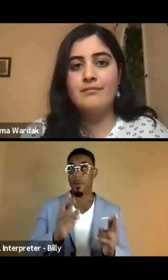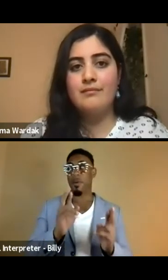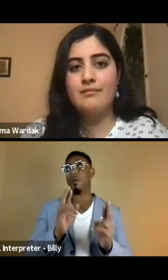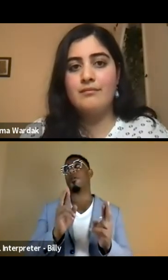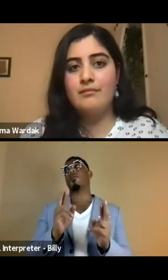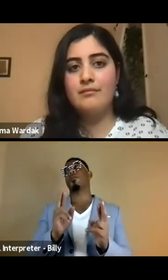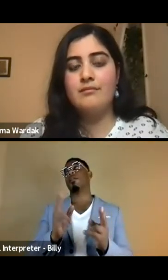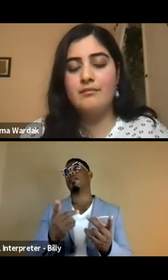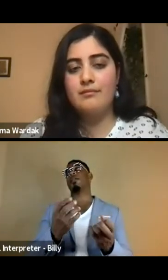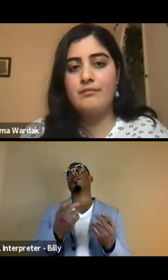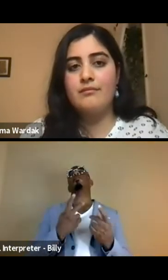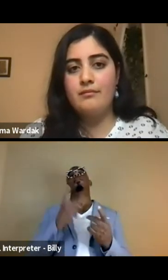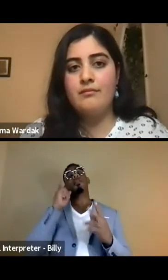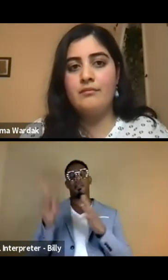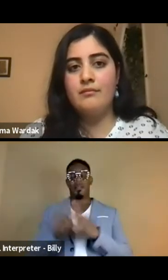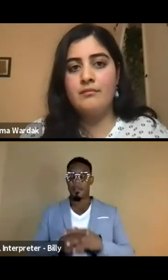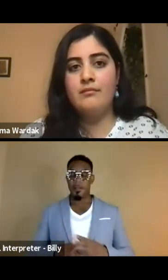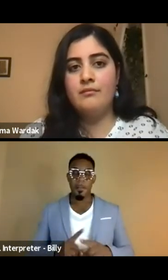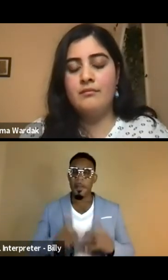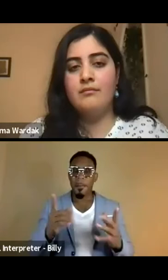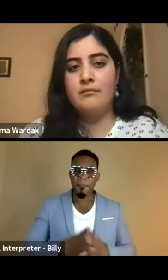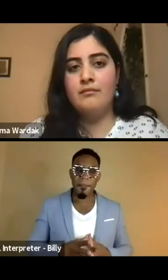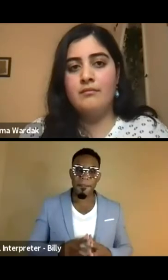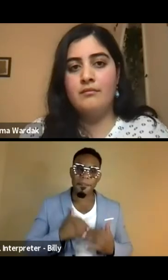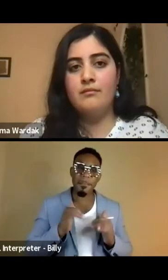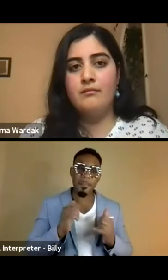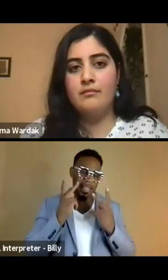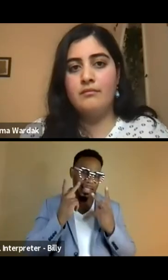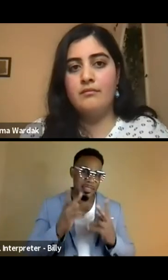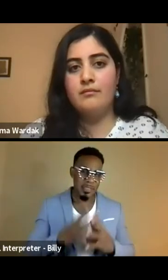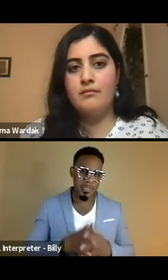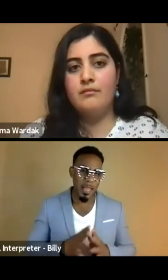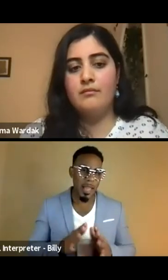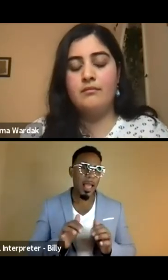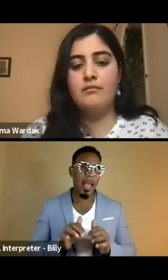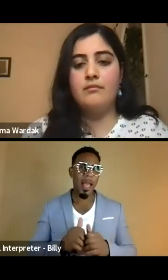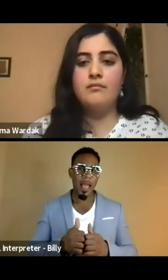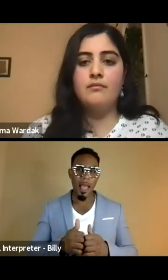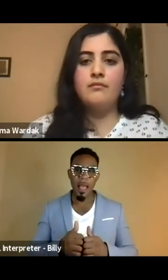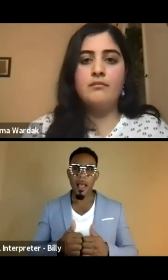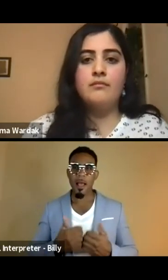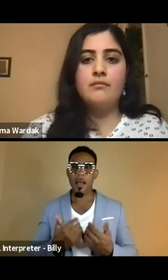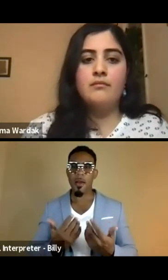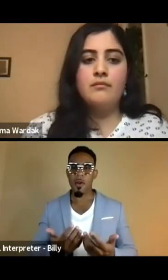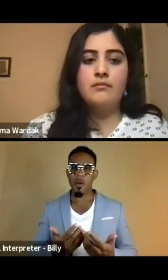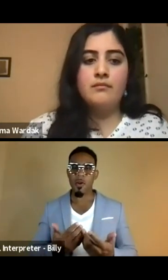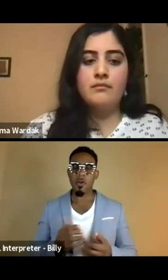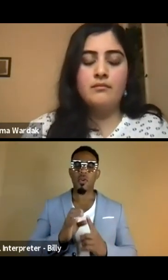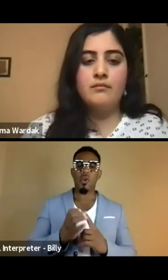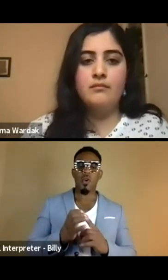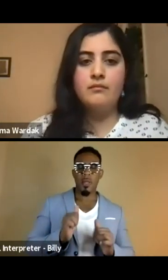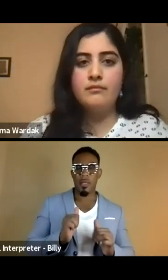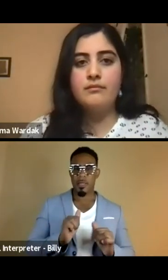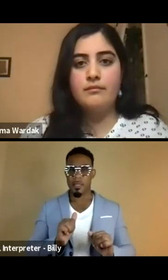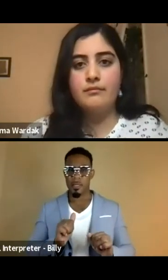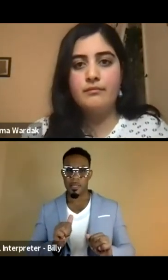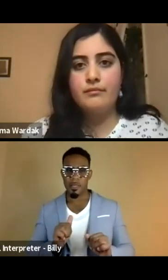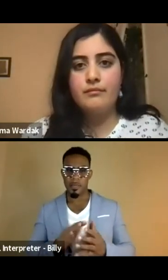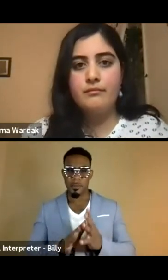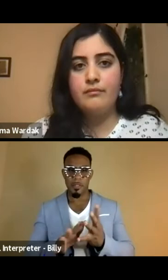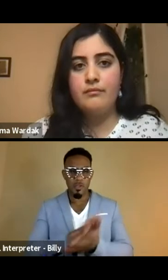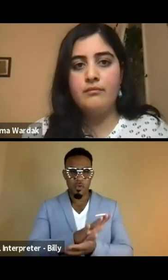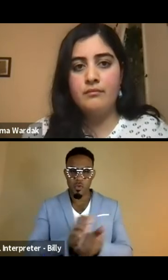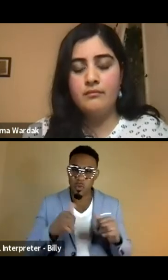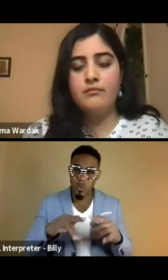that it'll come back. Um, but I can see how, uh, cultures can just get destroyed